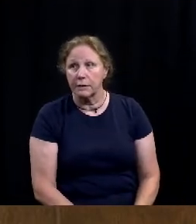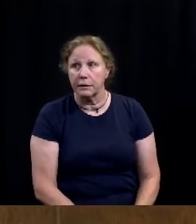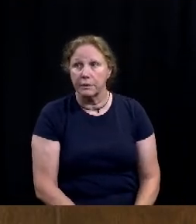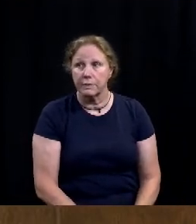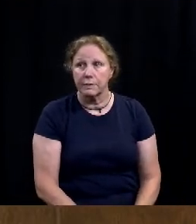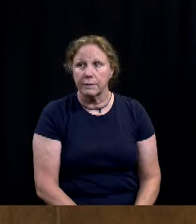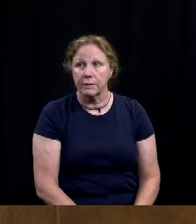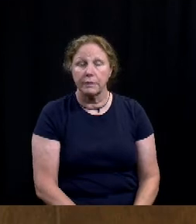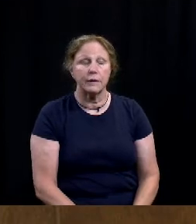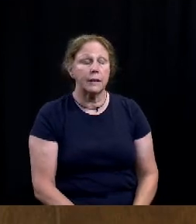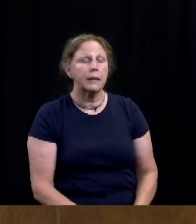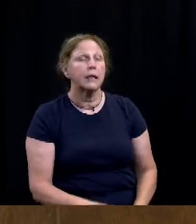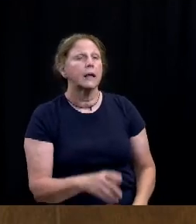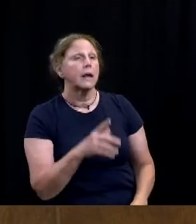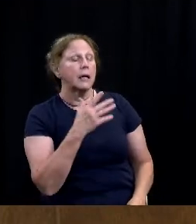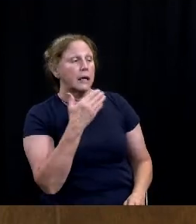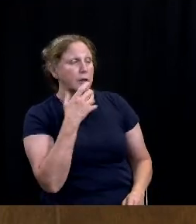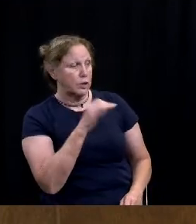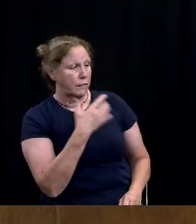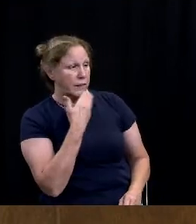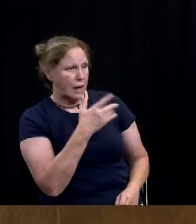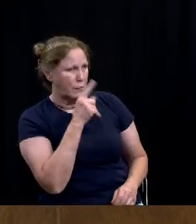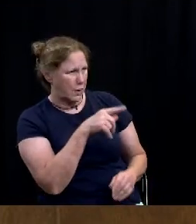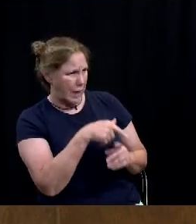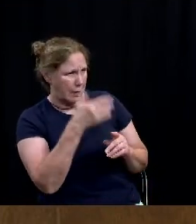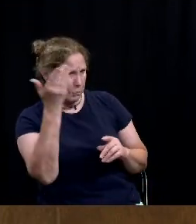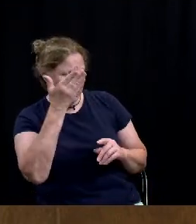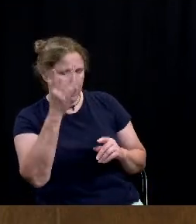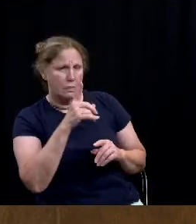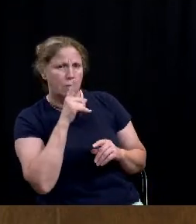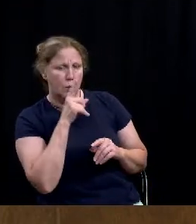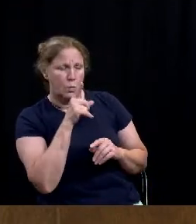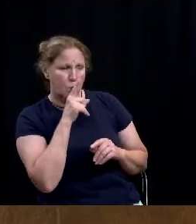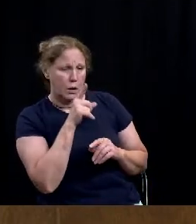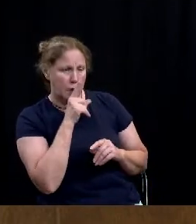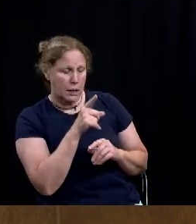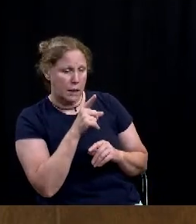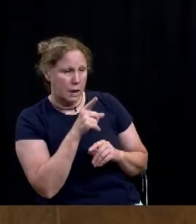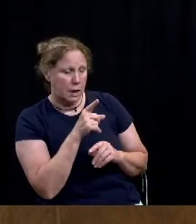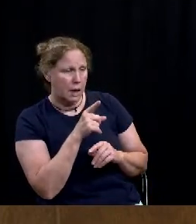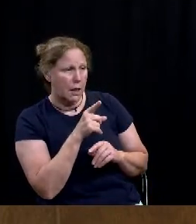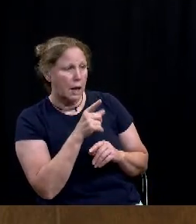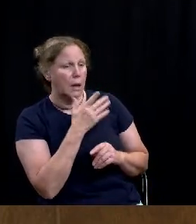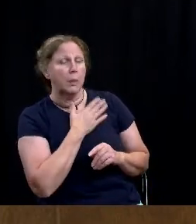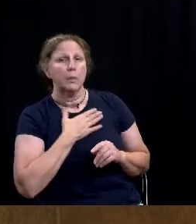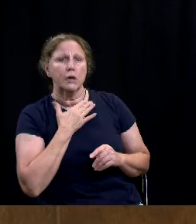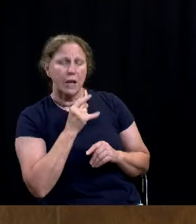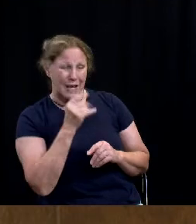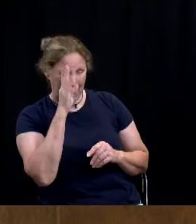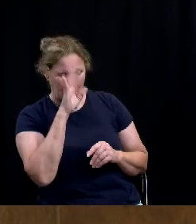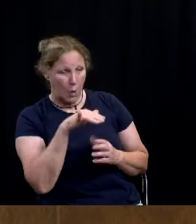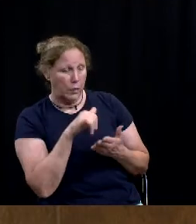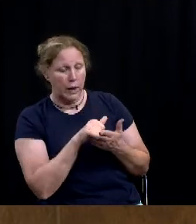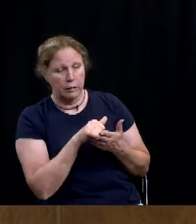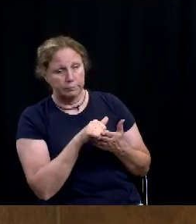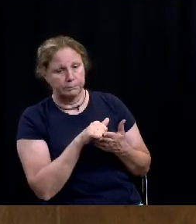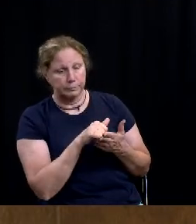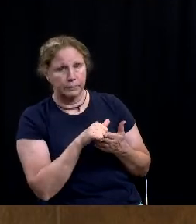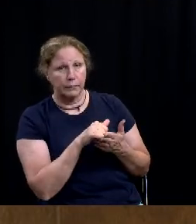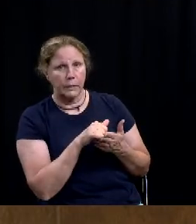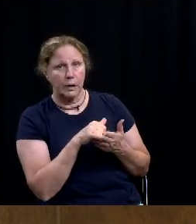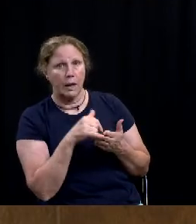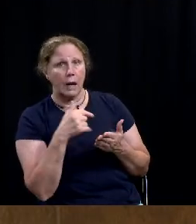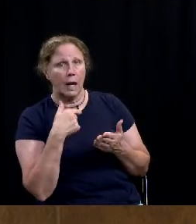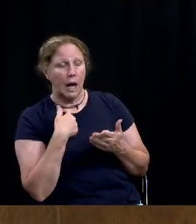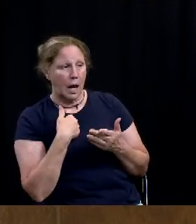uh chief gange thank you so much for the presentation i really do appreciate it i know this is something that i asked for in a few council